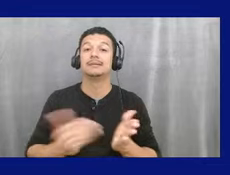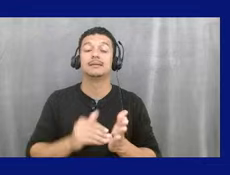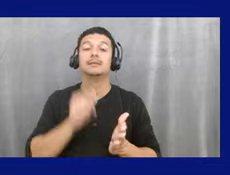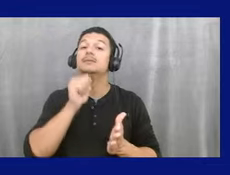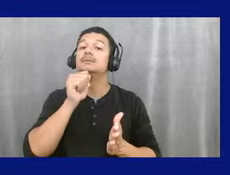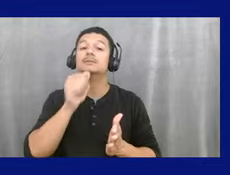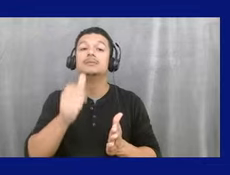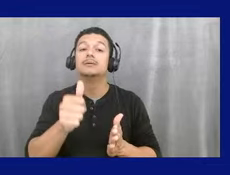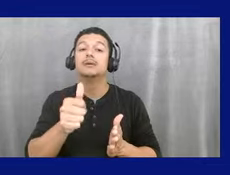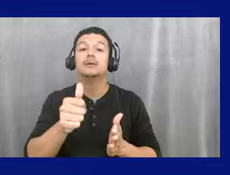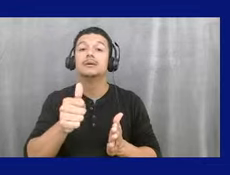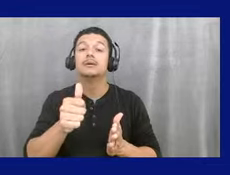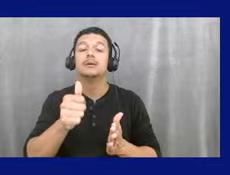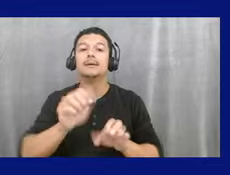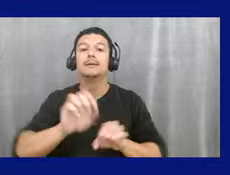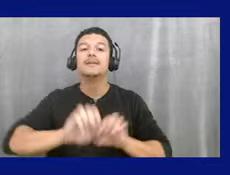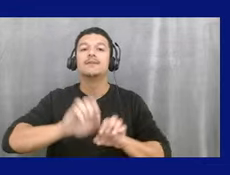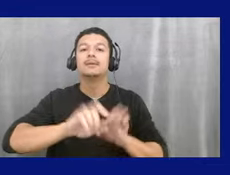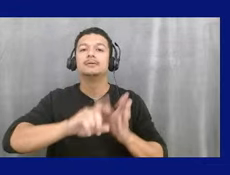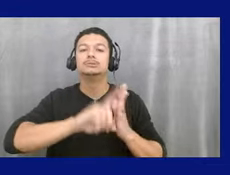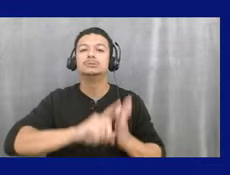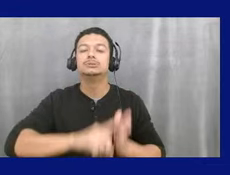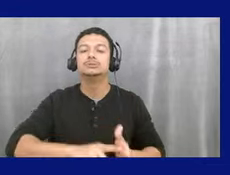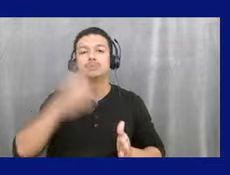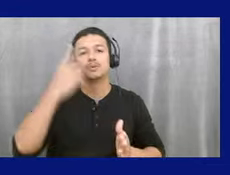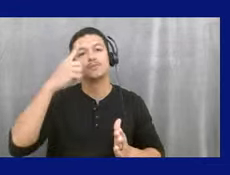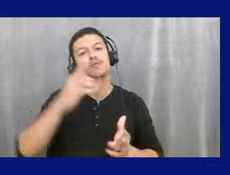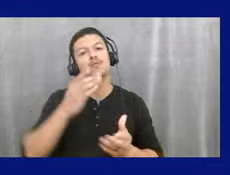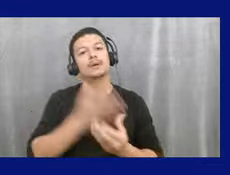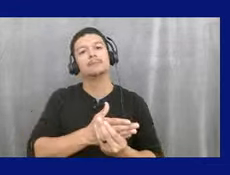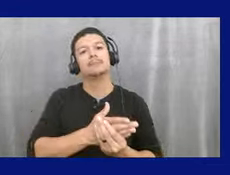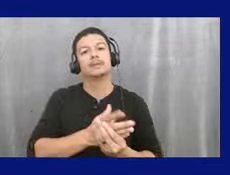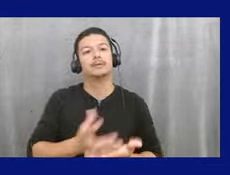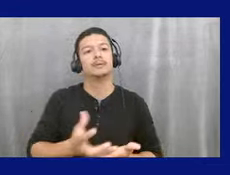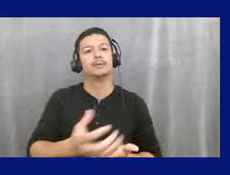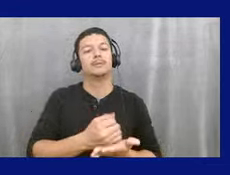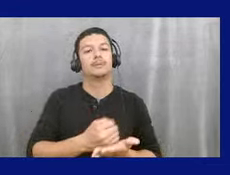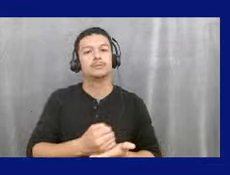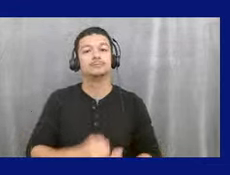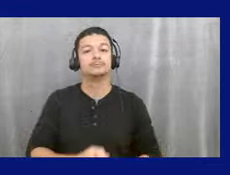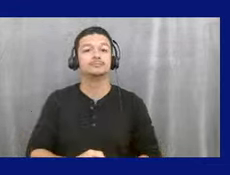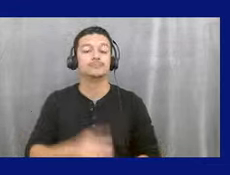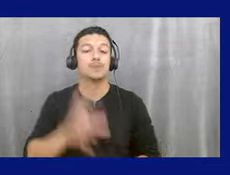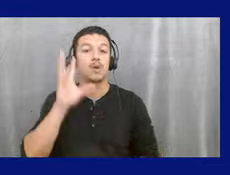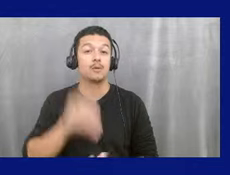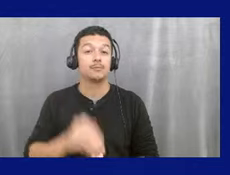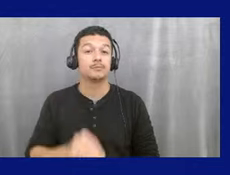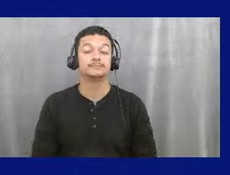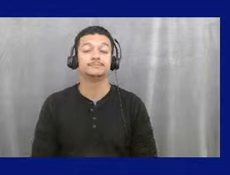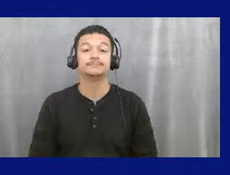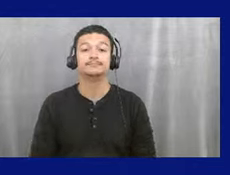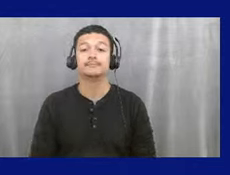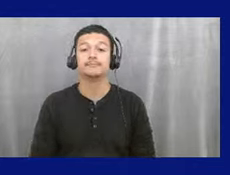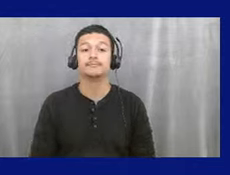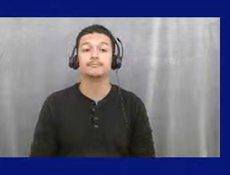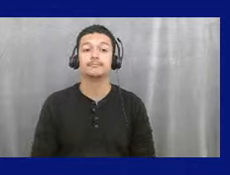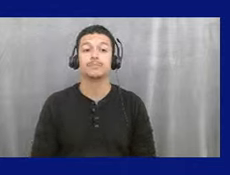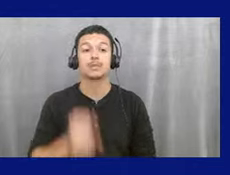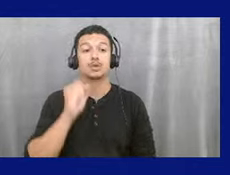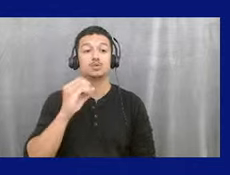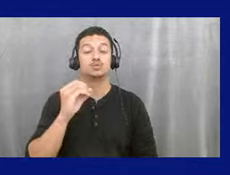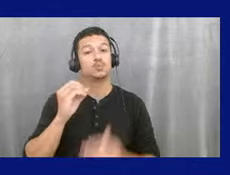um, evaluated or amended collectively and comprehensively. So hoping that we are